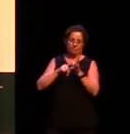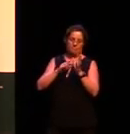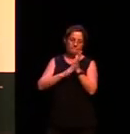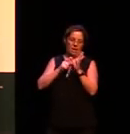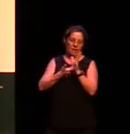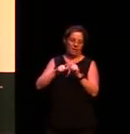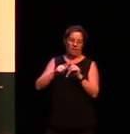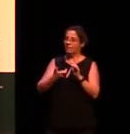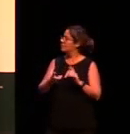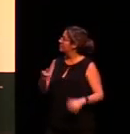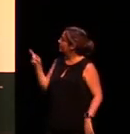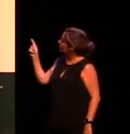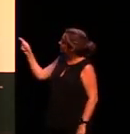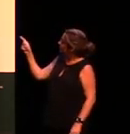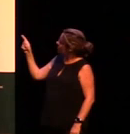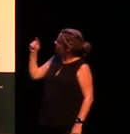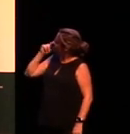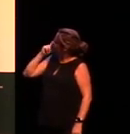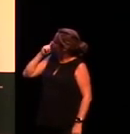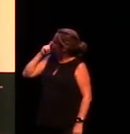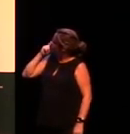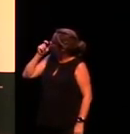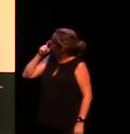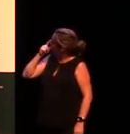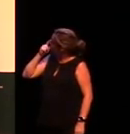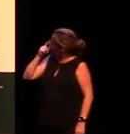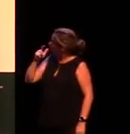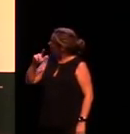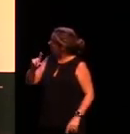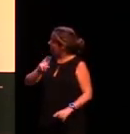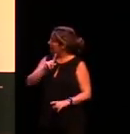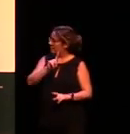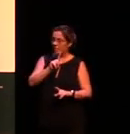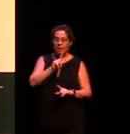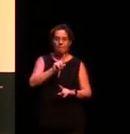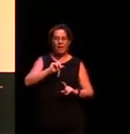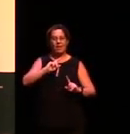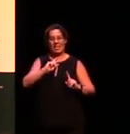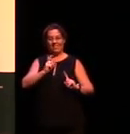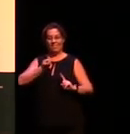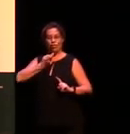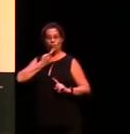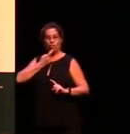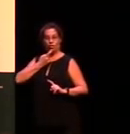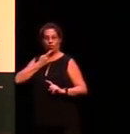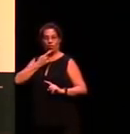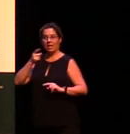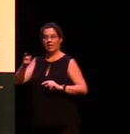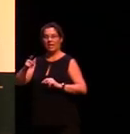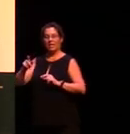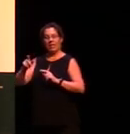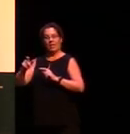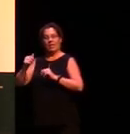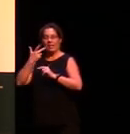if it's the if it's Jabba Nunga on the rock then rock gets the little doer case marker to show you that it's